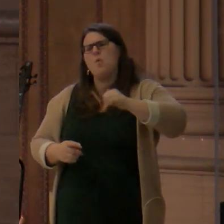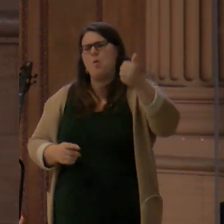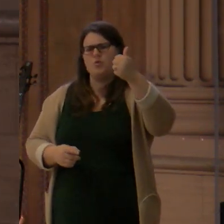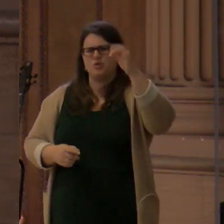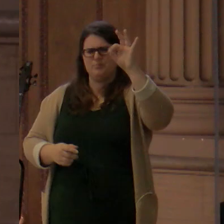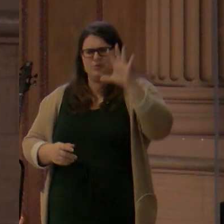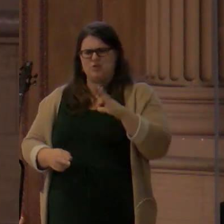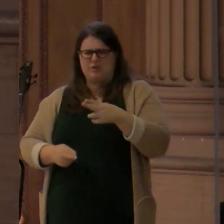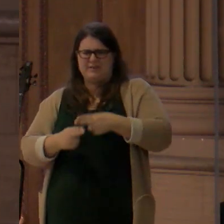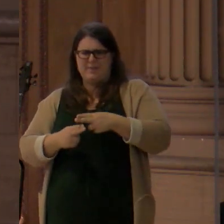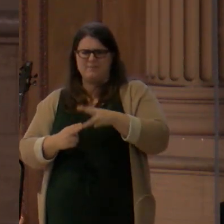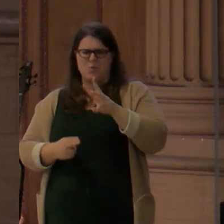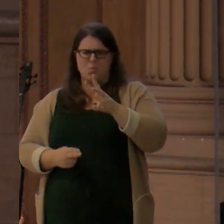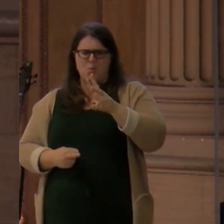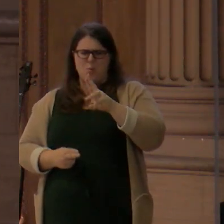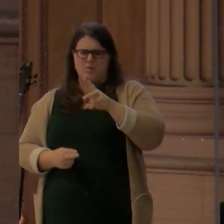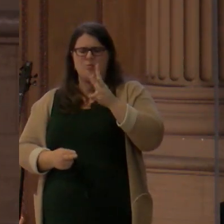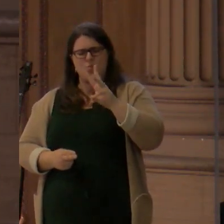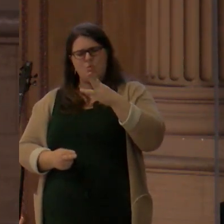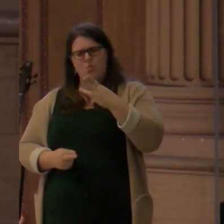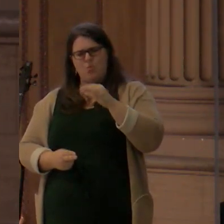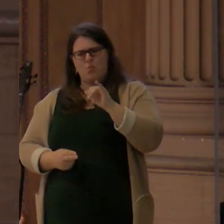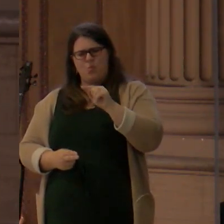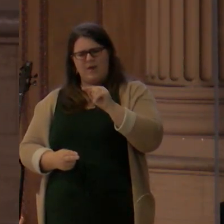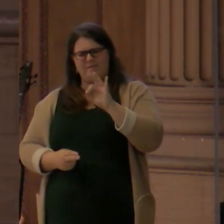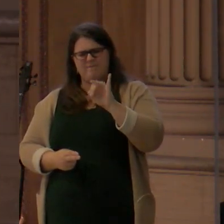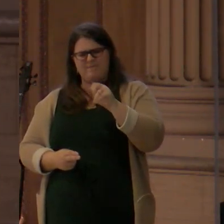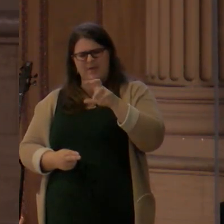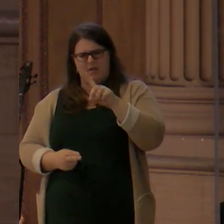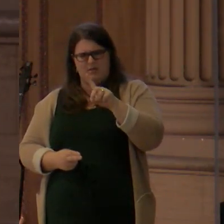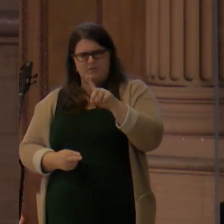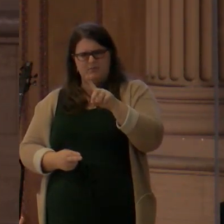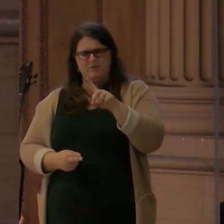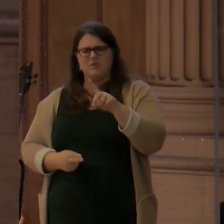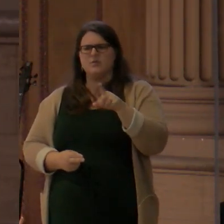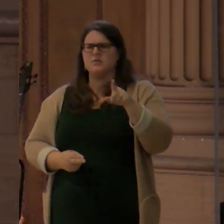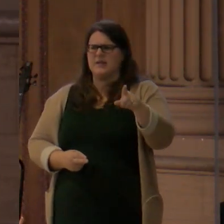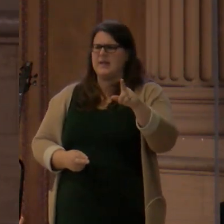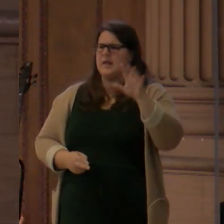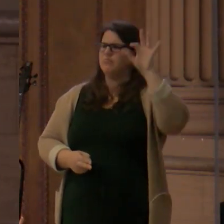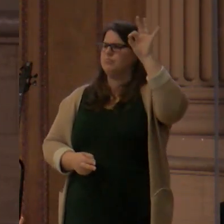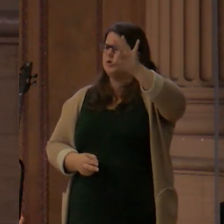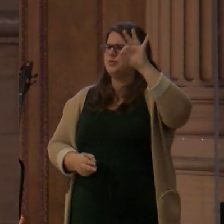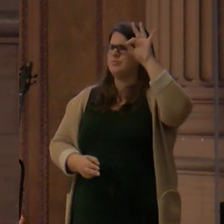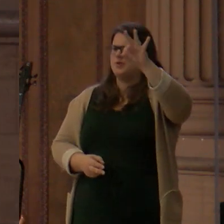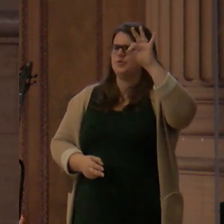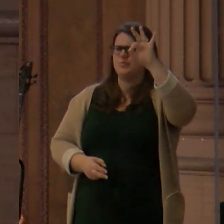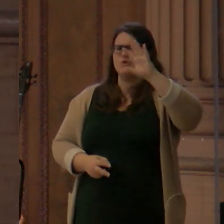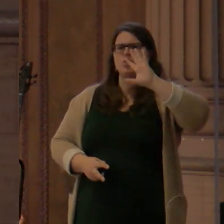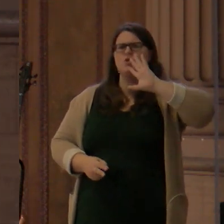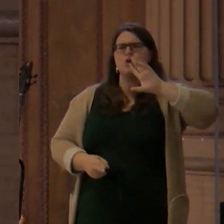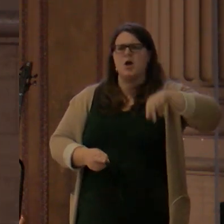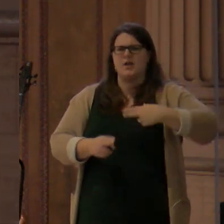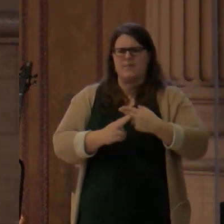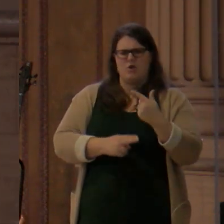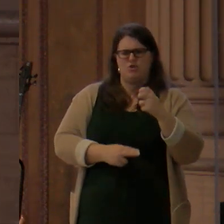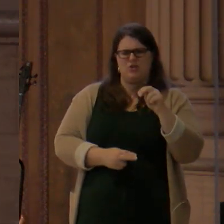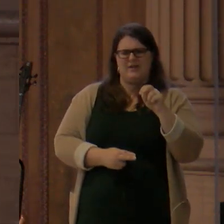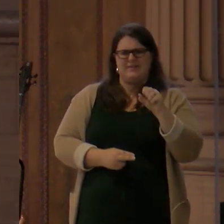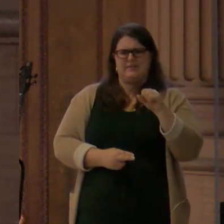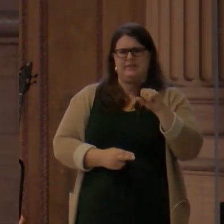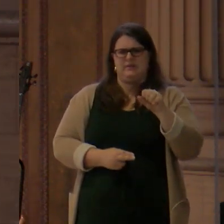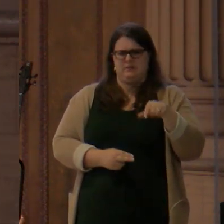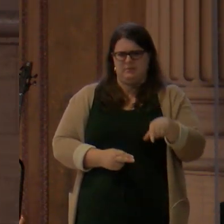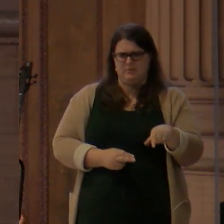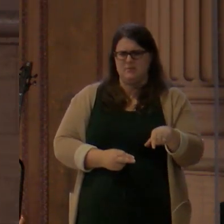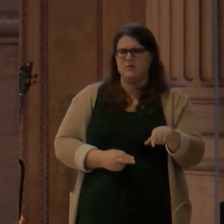the sermon after reading the verse. And he told his audience, On reading to you these words, I may address you in the language of the holy angels to